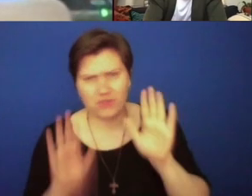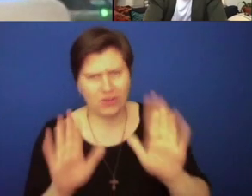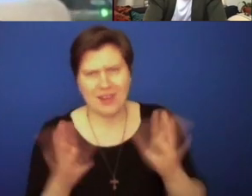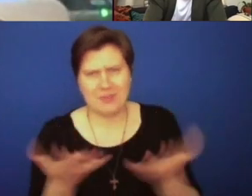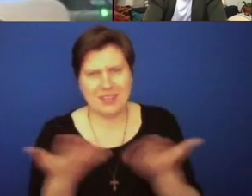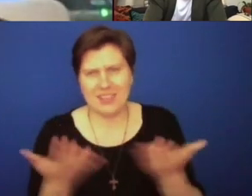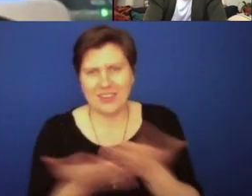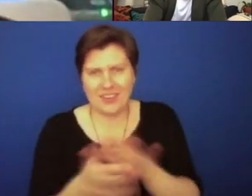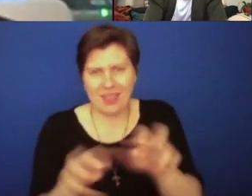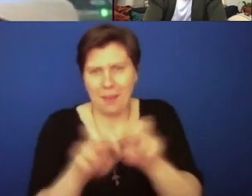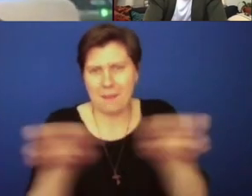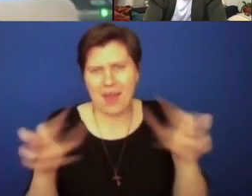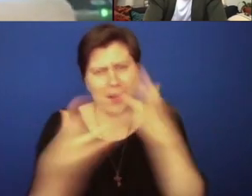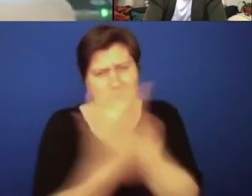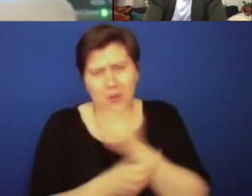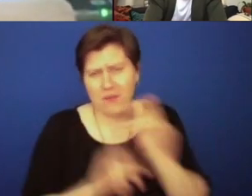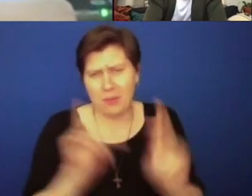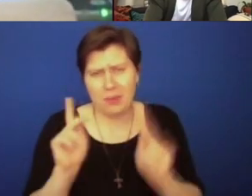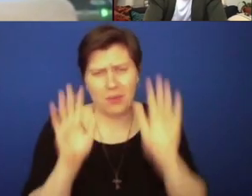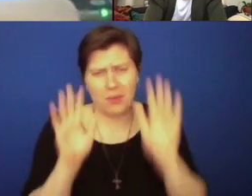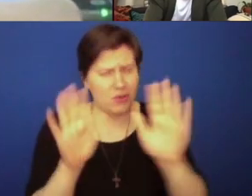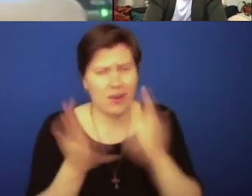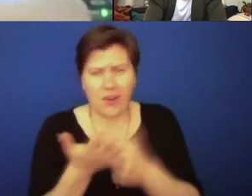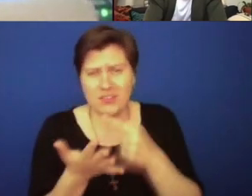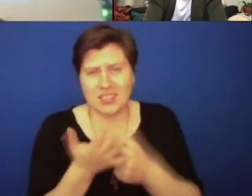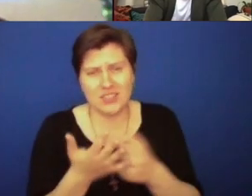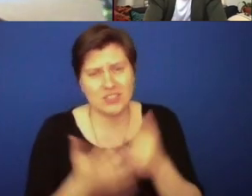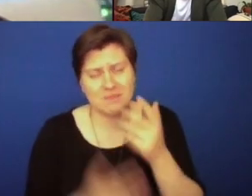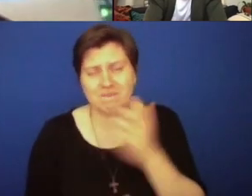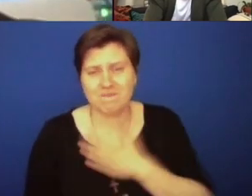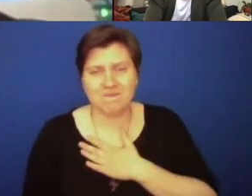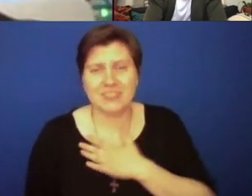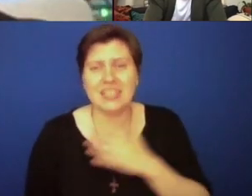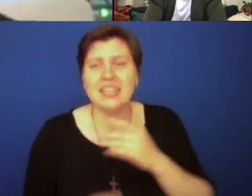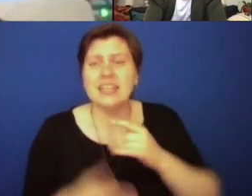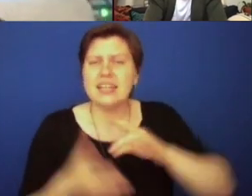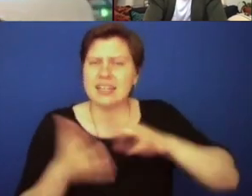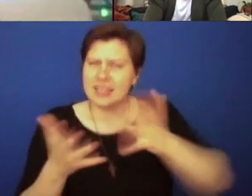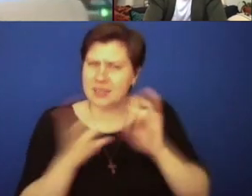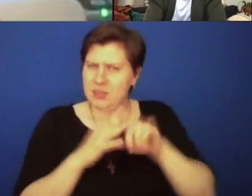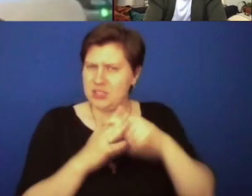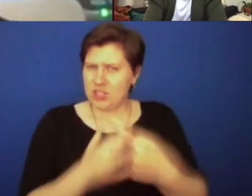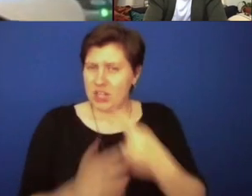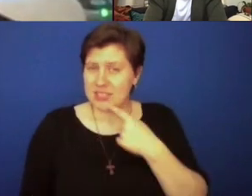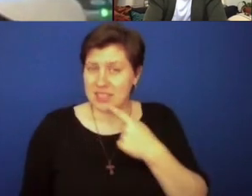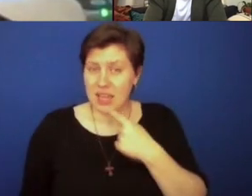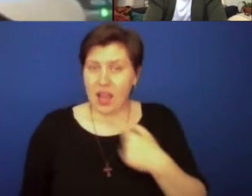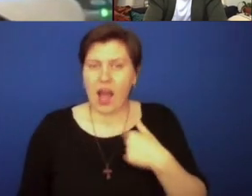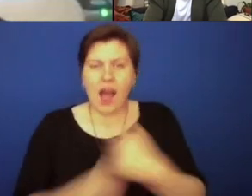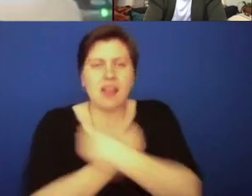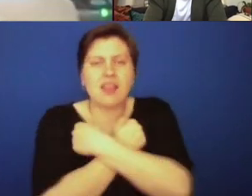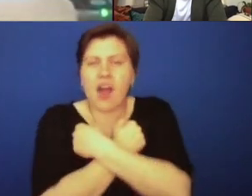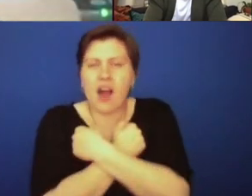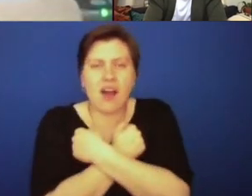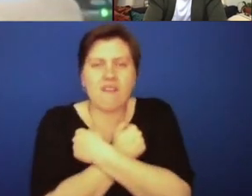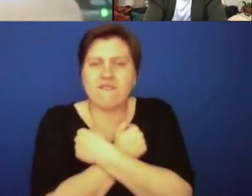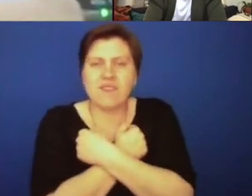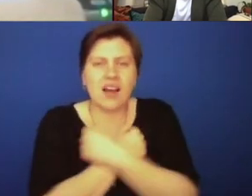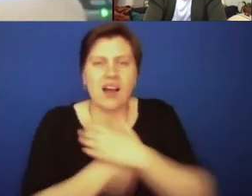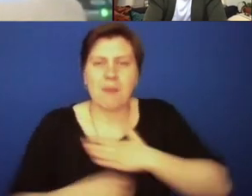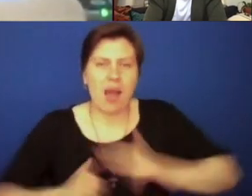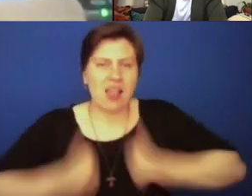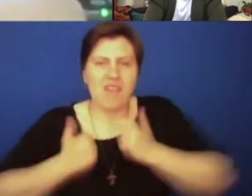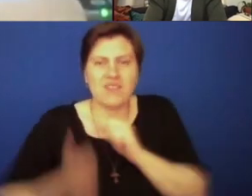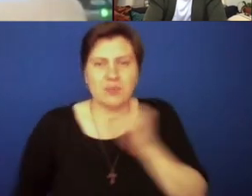so many beautiful people and this great conversation. I guess I want to start out as saying I love being a priest.